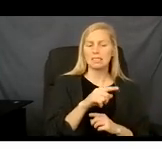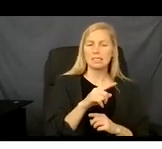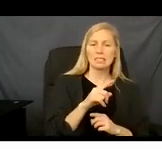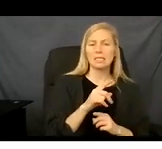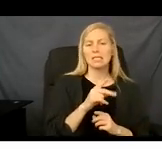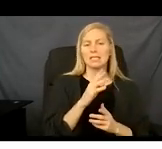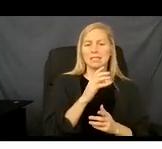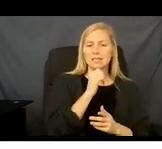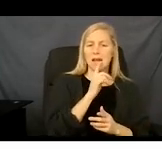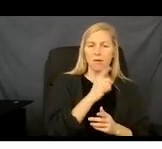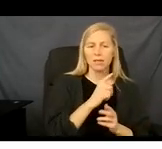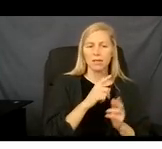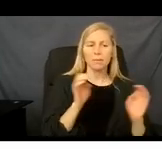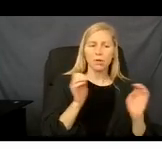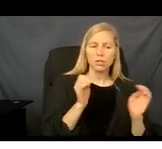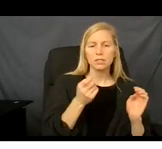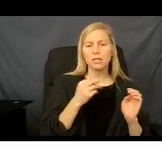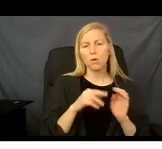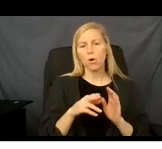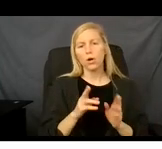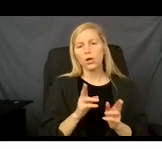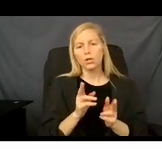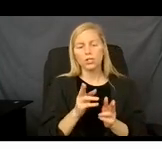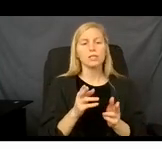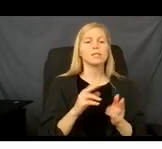or urgent, your co-pay will be $3.